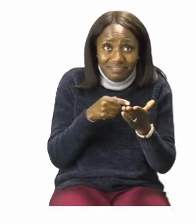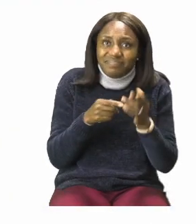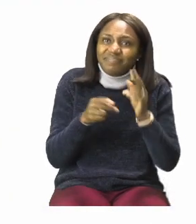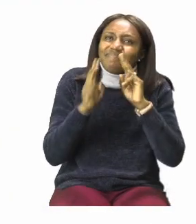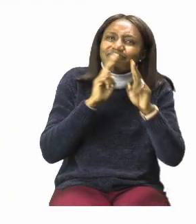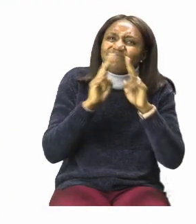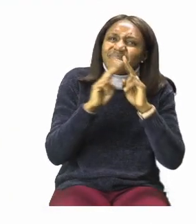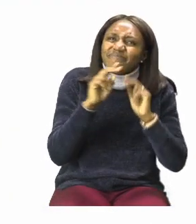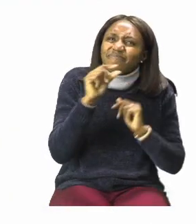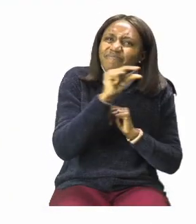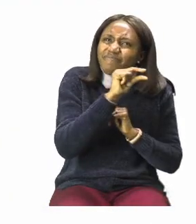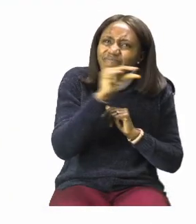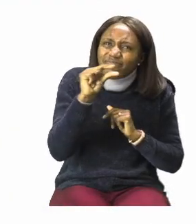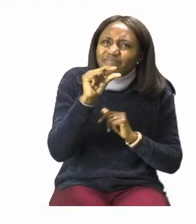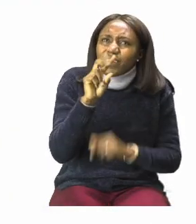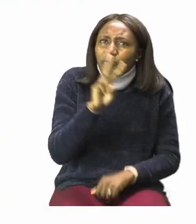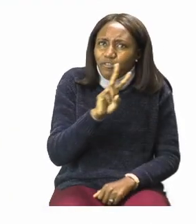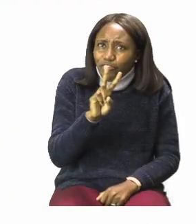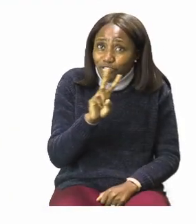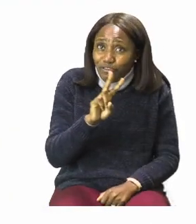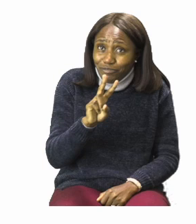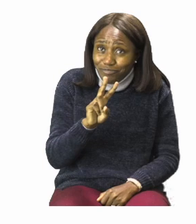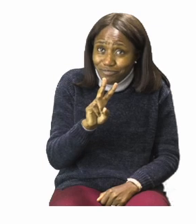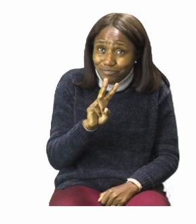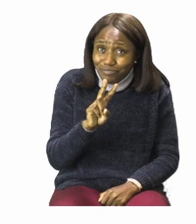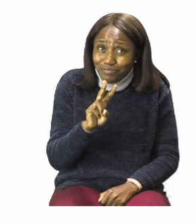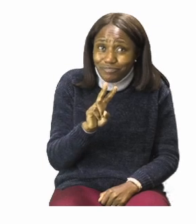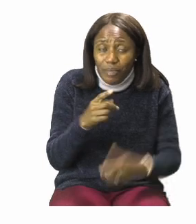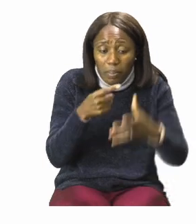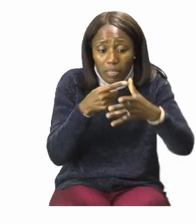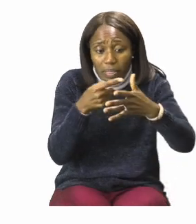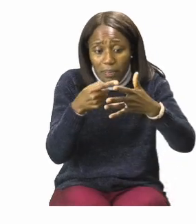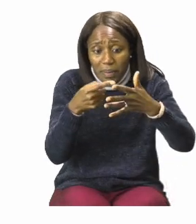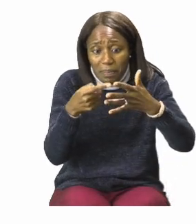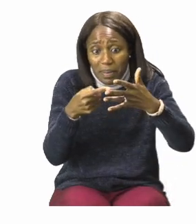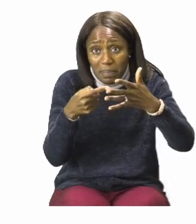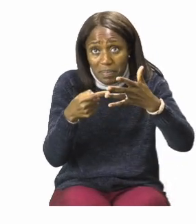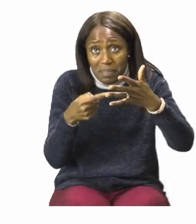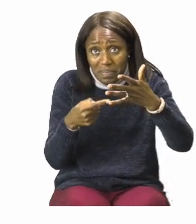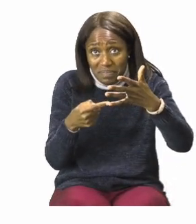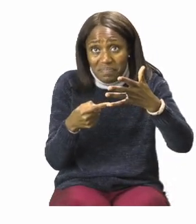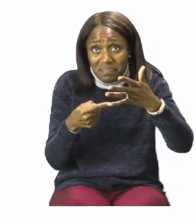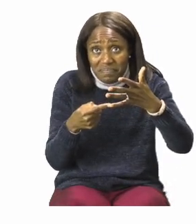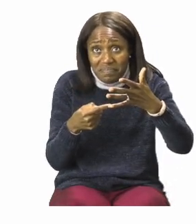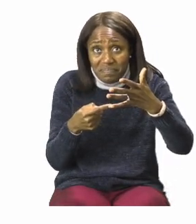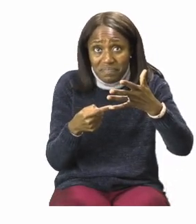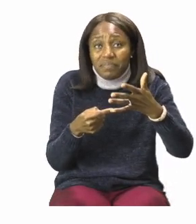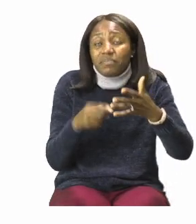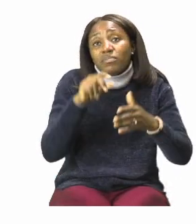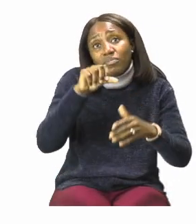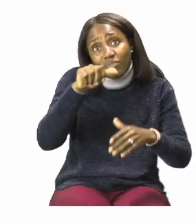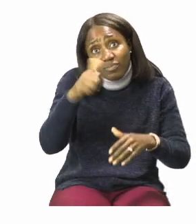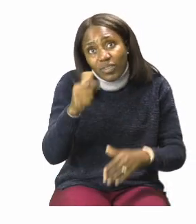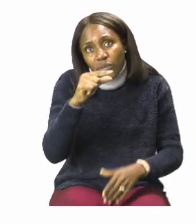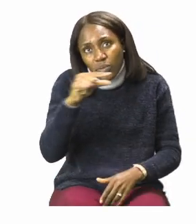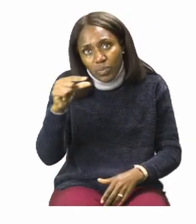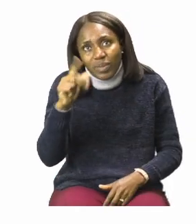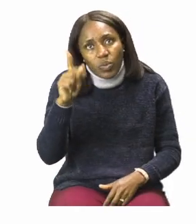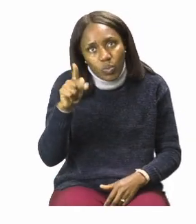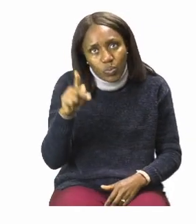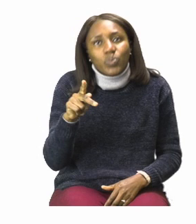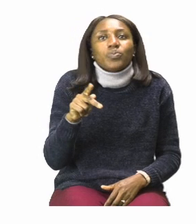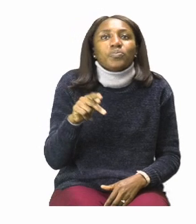vocabulary. Now we're going to take a look at our vocabulary words and our sight words as well.